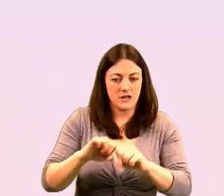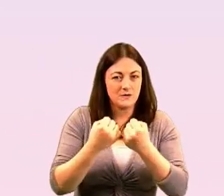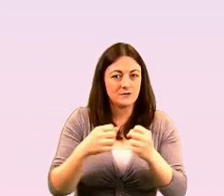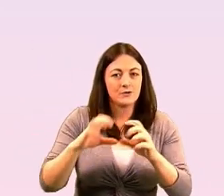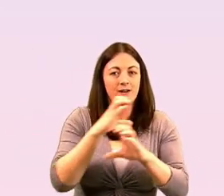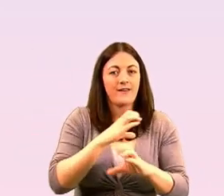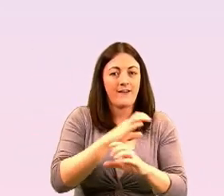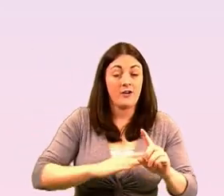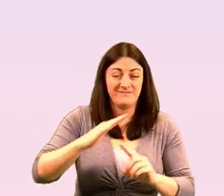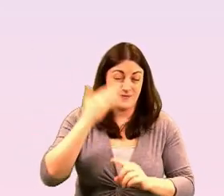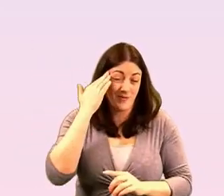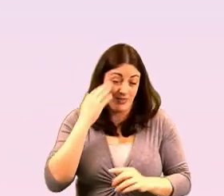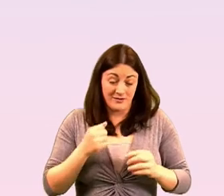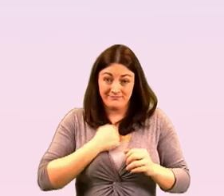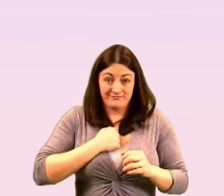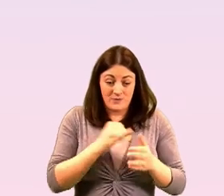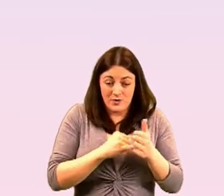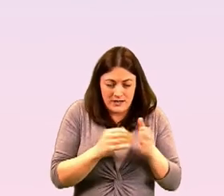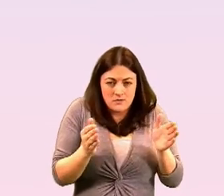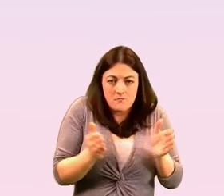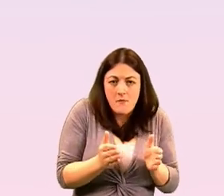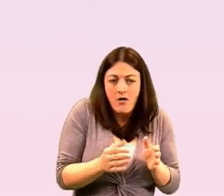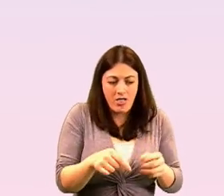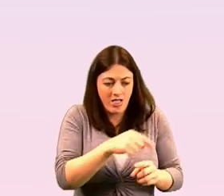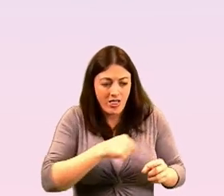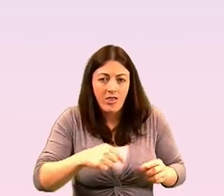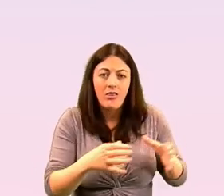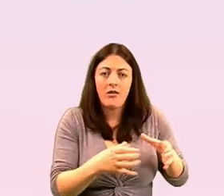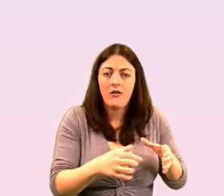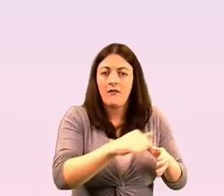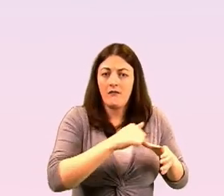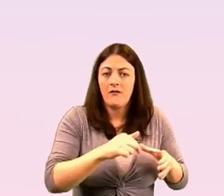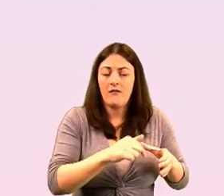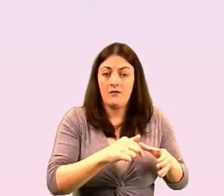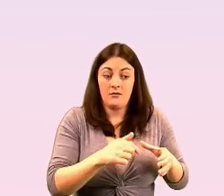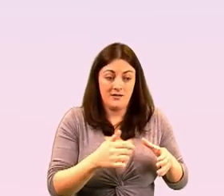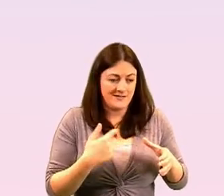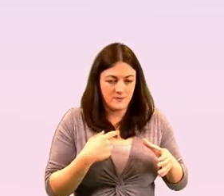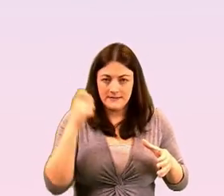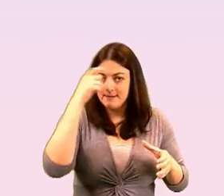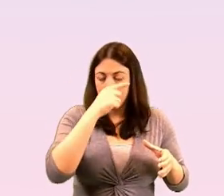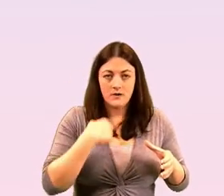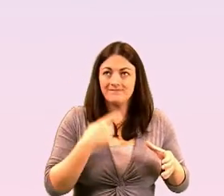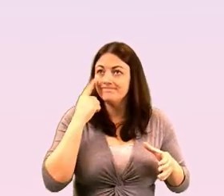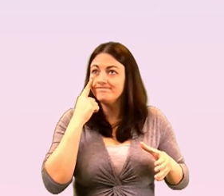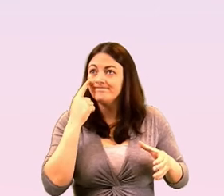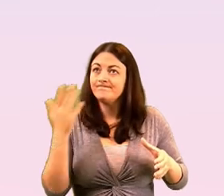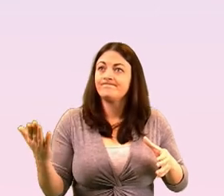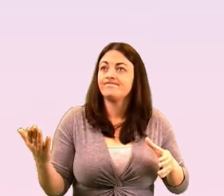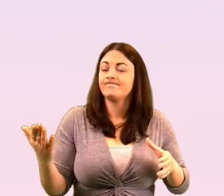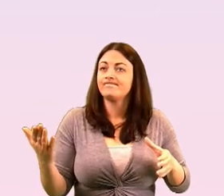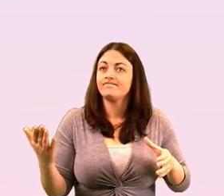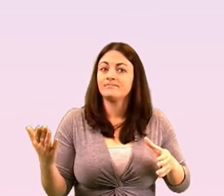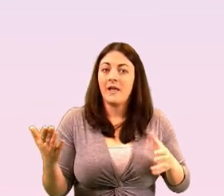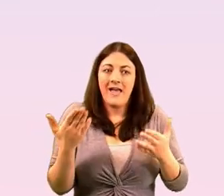groups as we are it is very hard to evidence the level of um need you to to